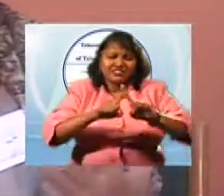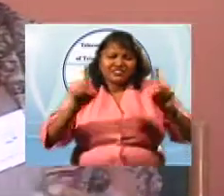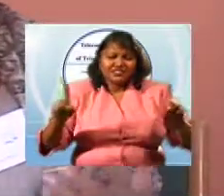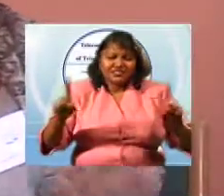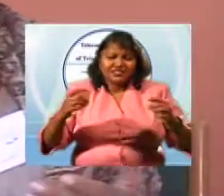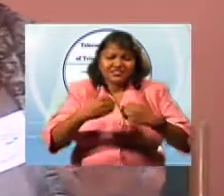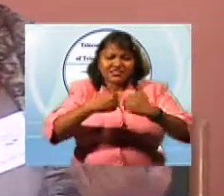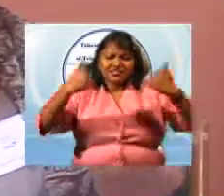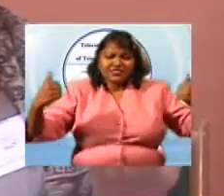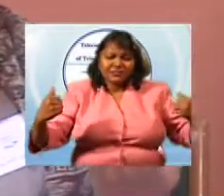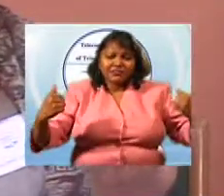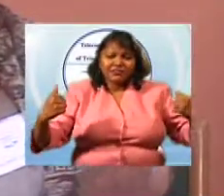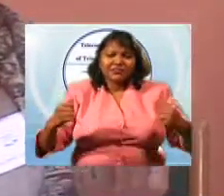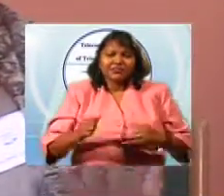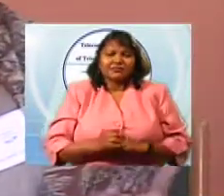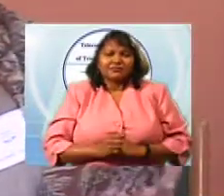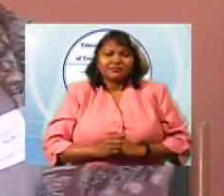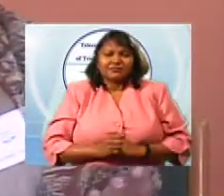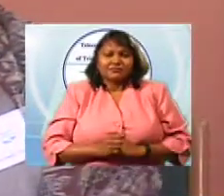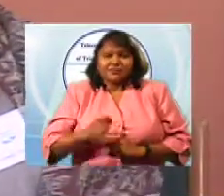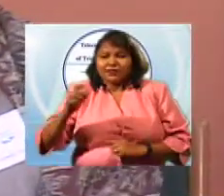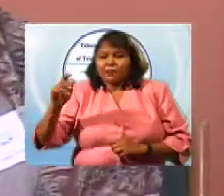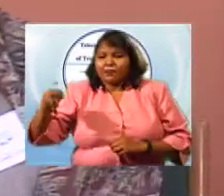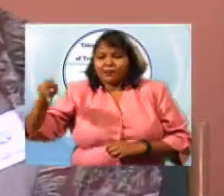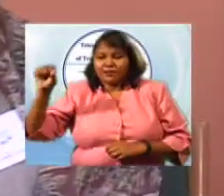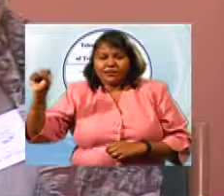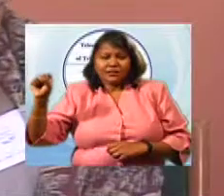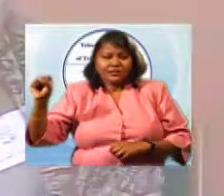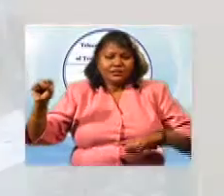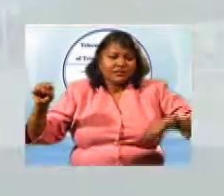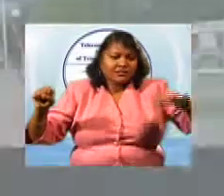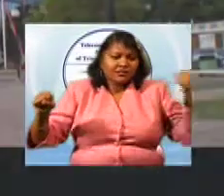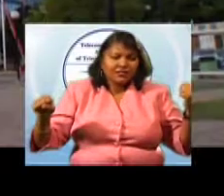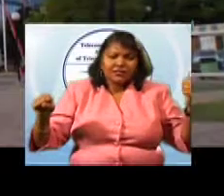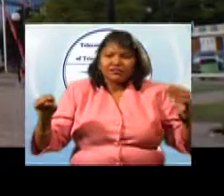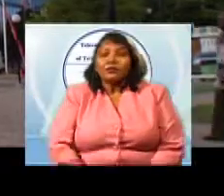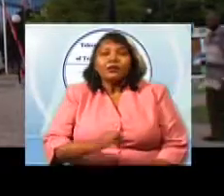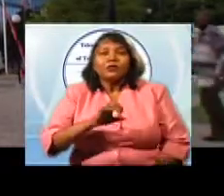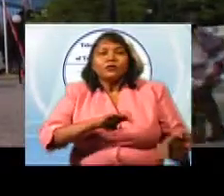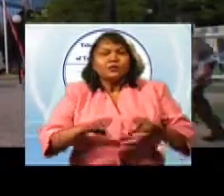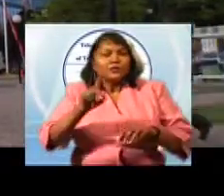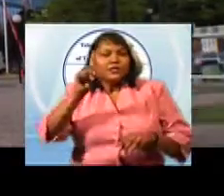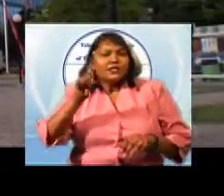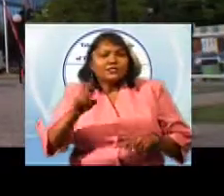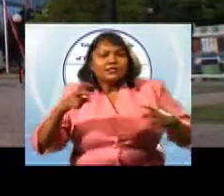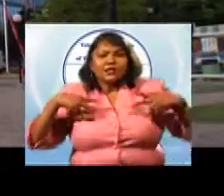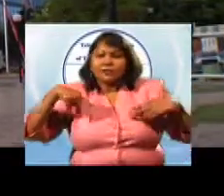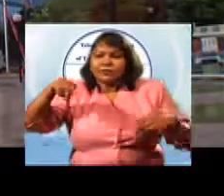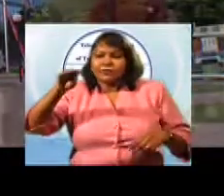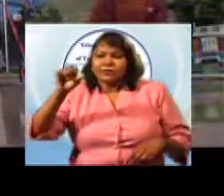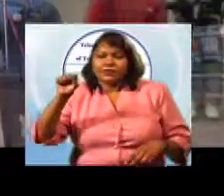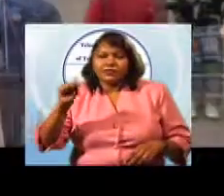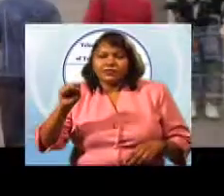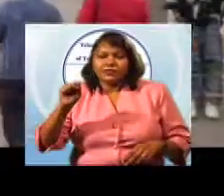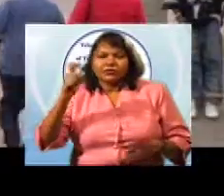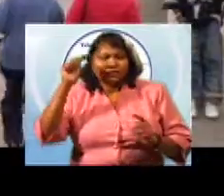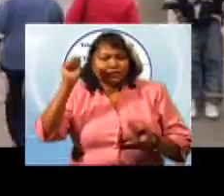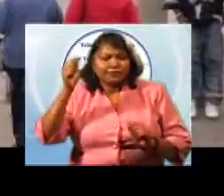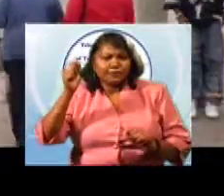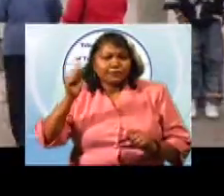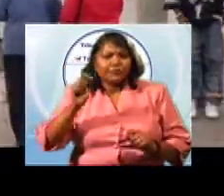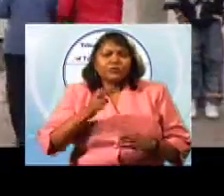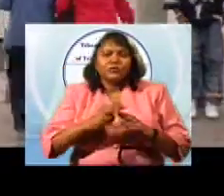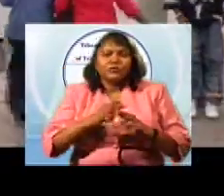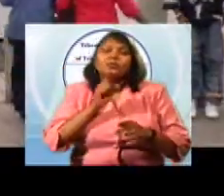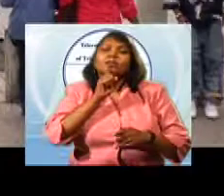in the higher interests of a developing country. Is there a need for a public broadcasting service in Trinidad